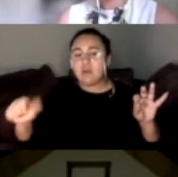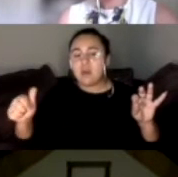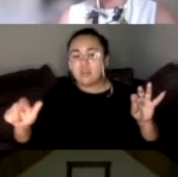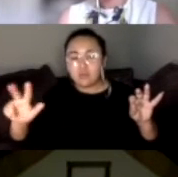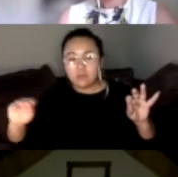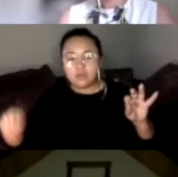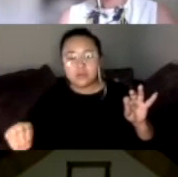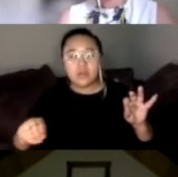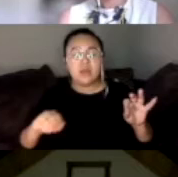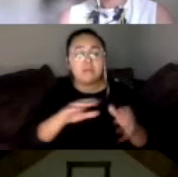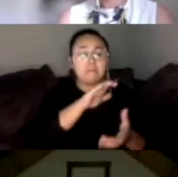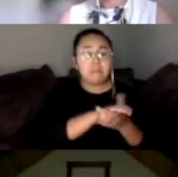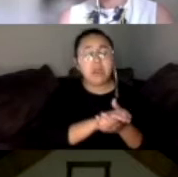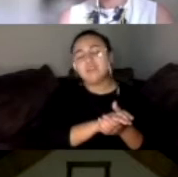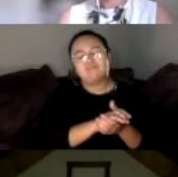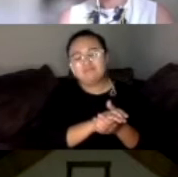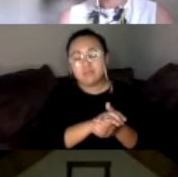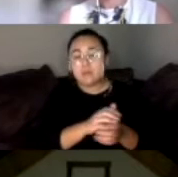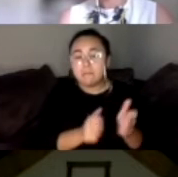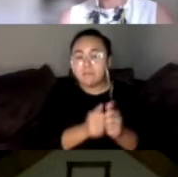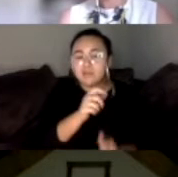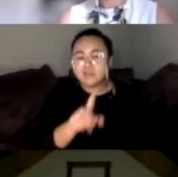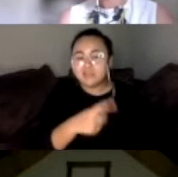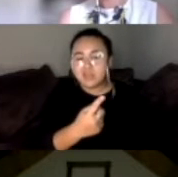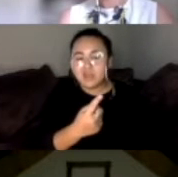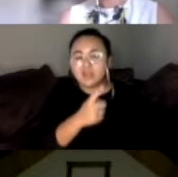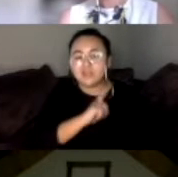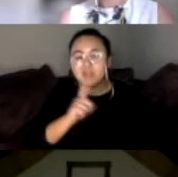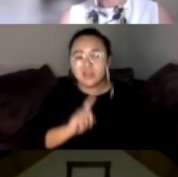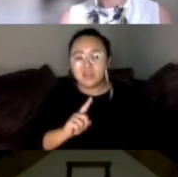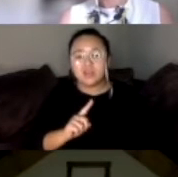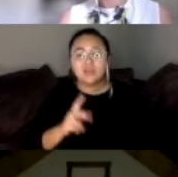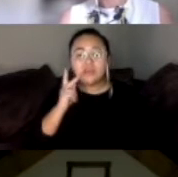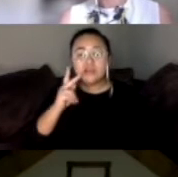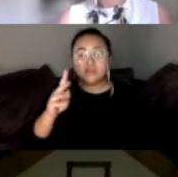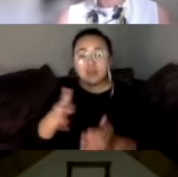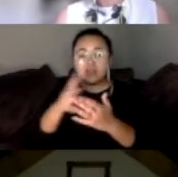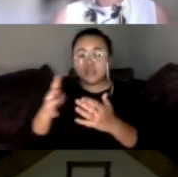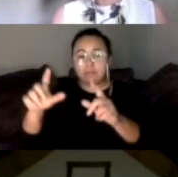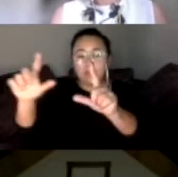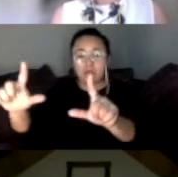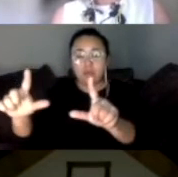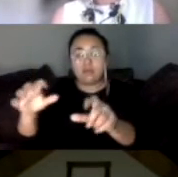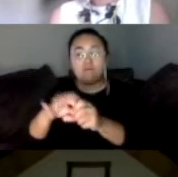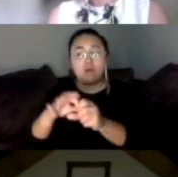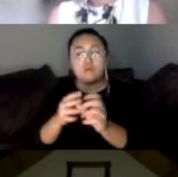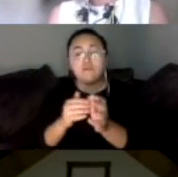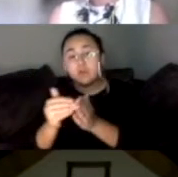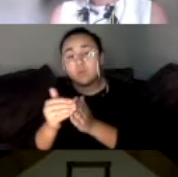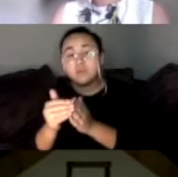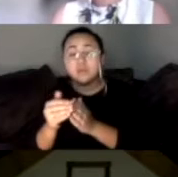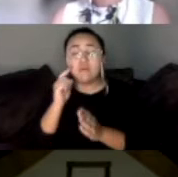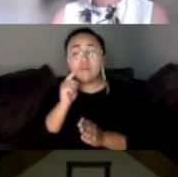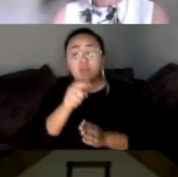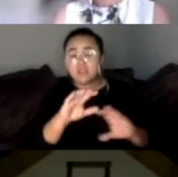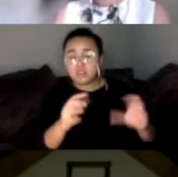single, not married. I can see on table one is the voter frequency for this universe, as well as